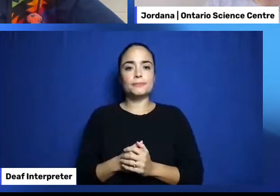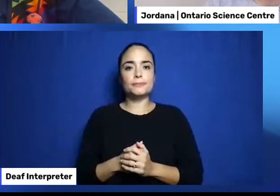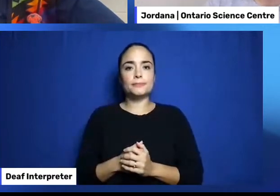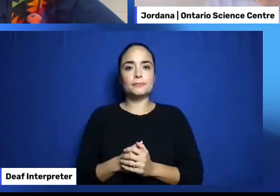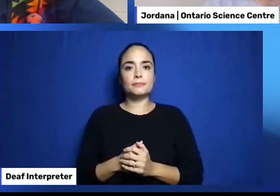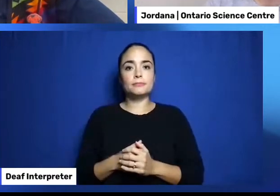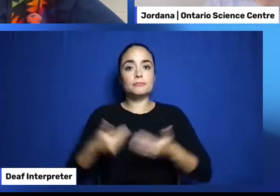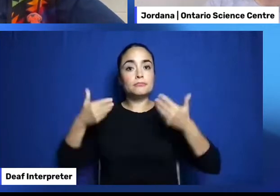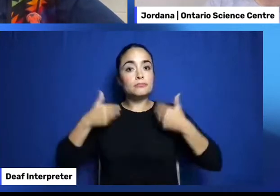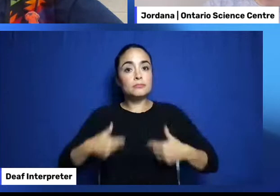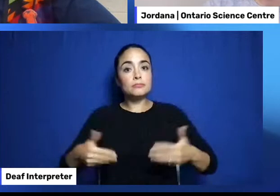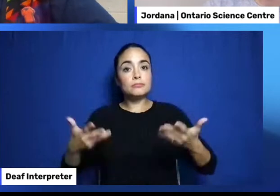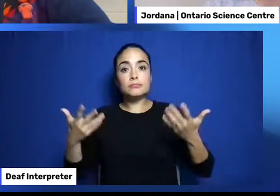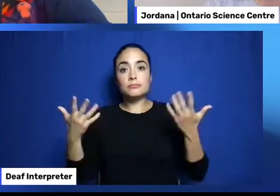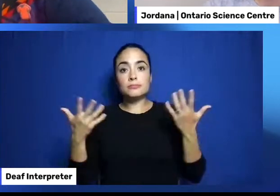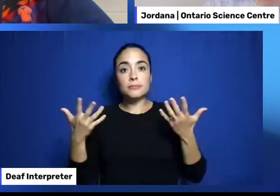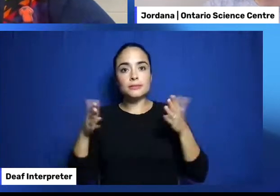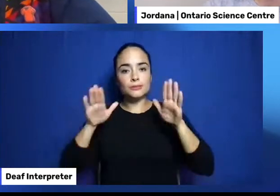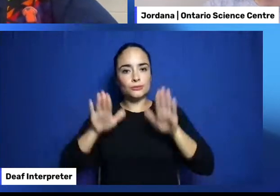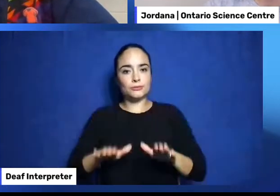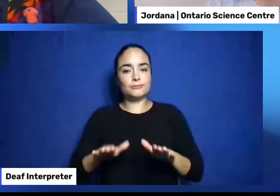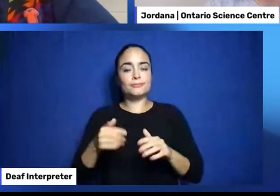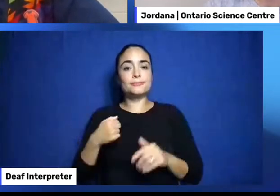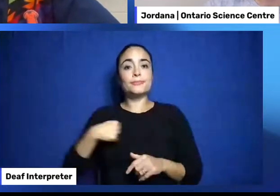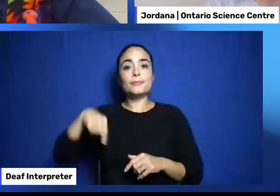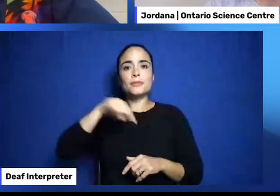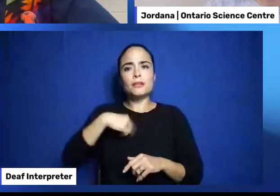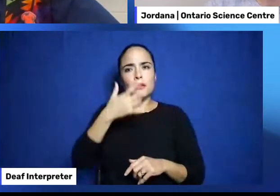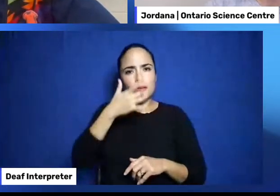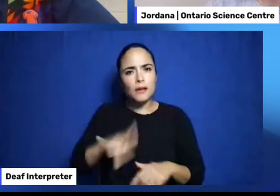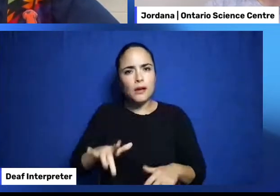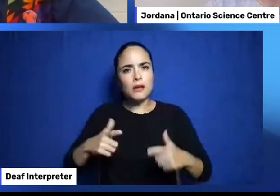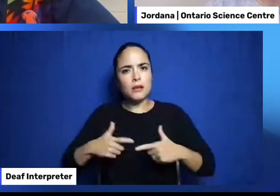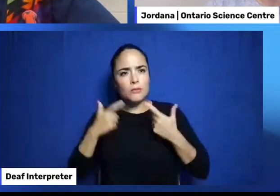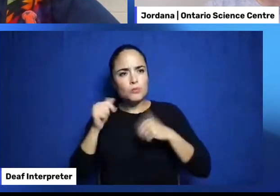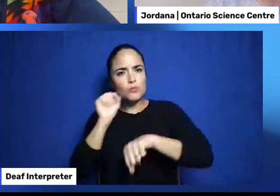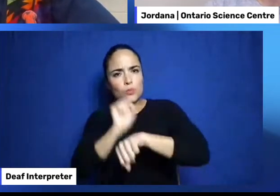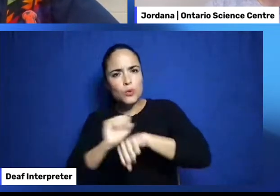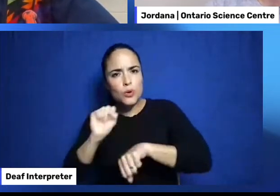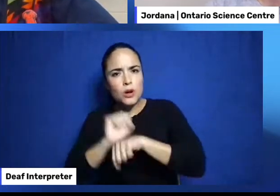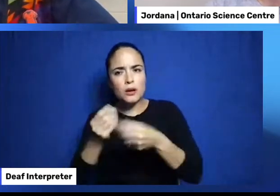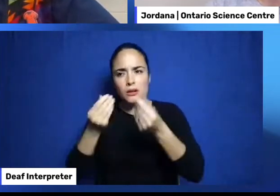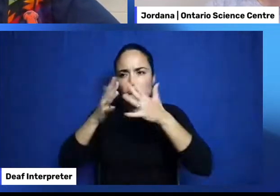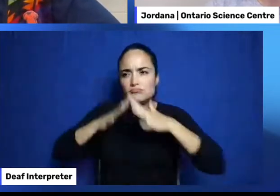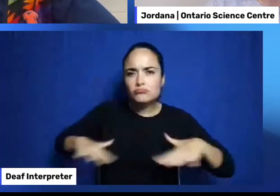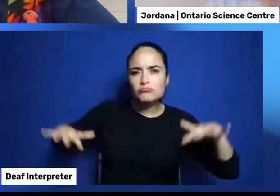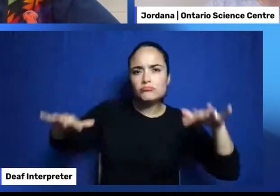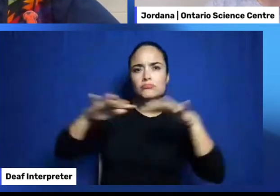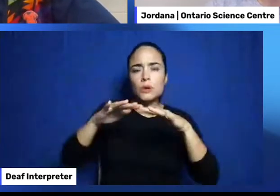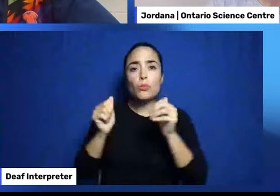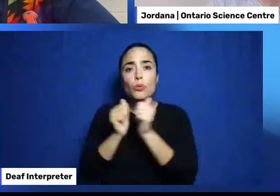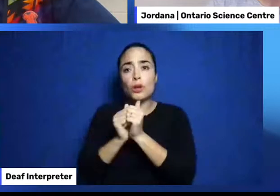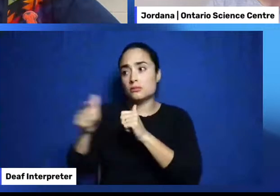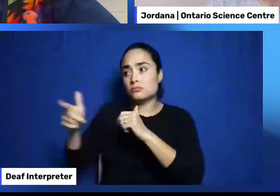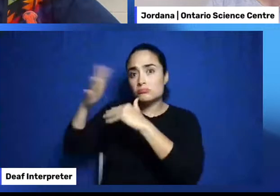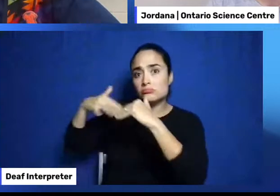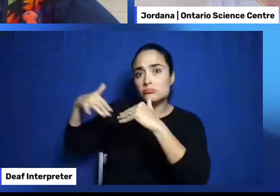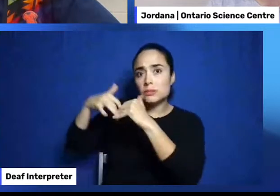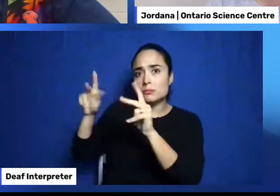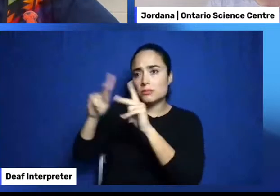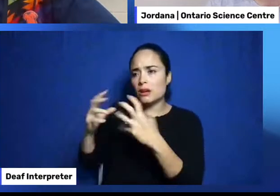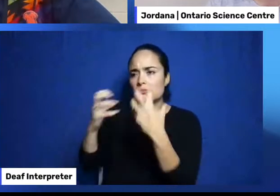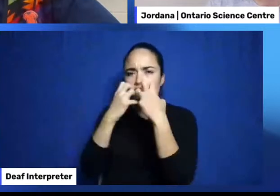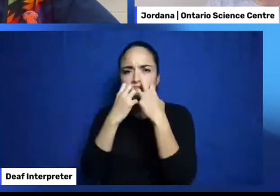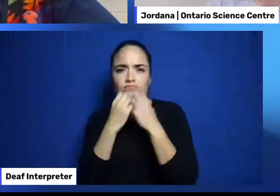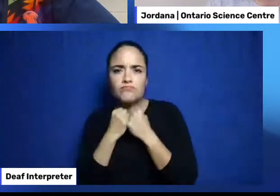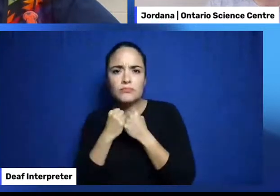grateful to be able to live and work on this land alongside Indigenous peoples who have cared for it since time immemorial. I